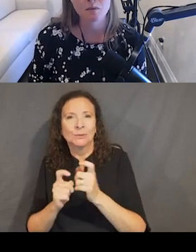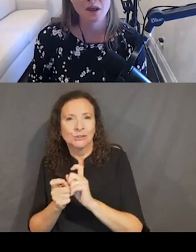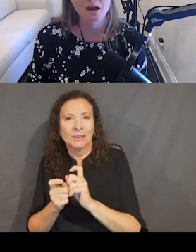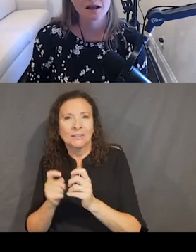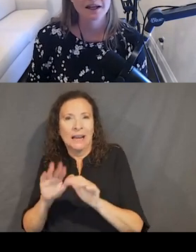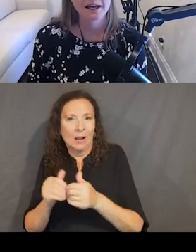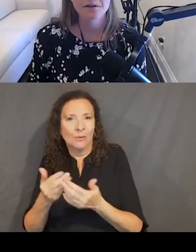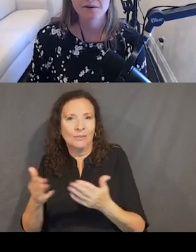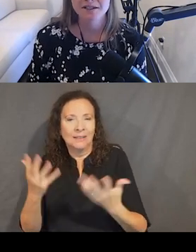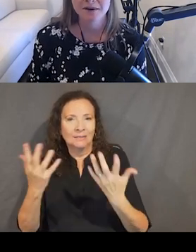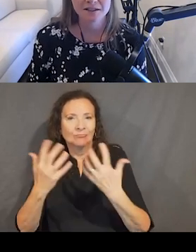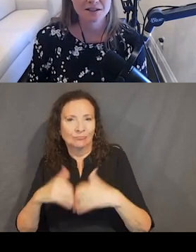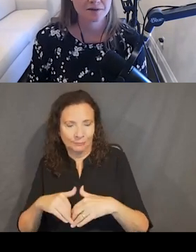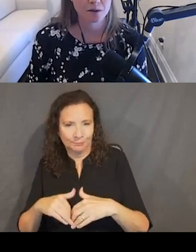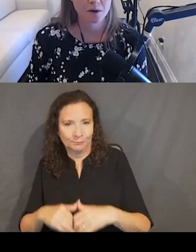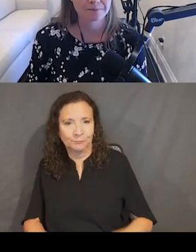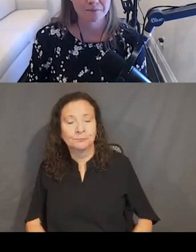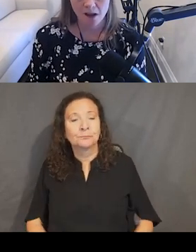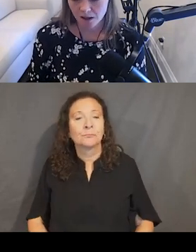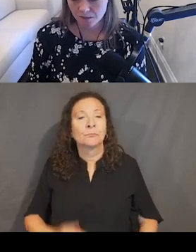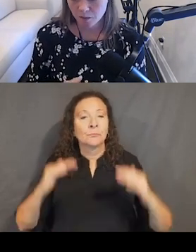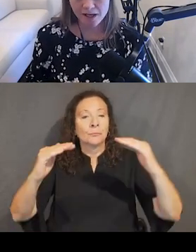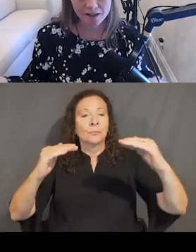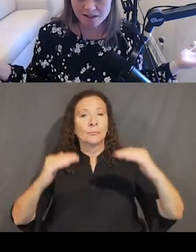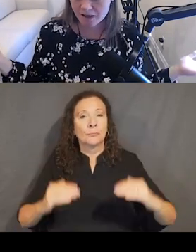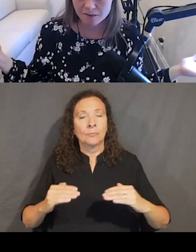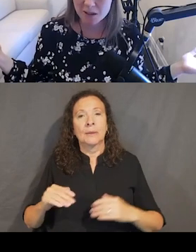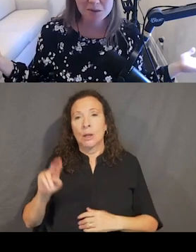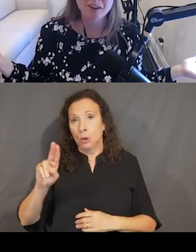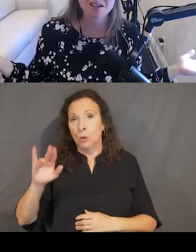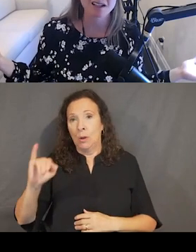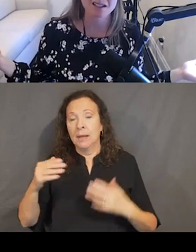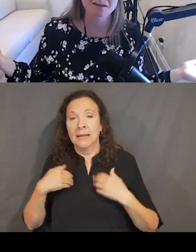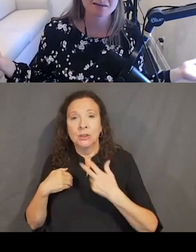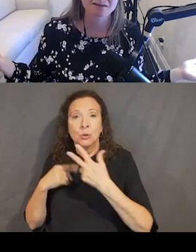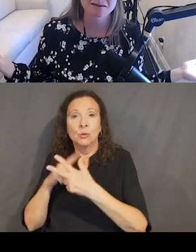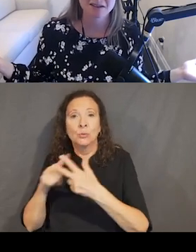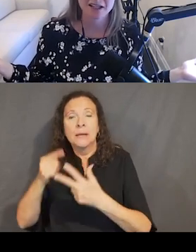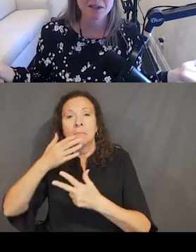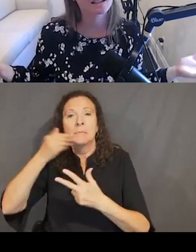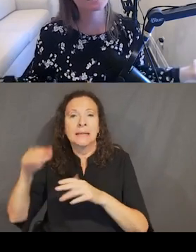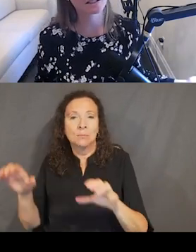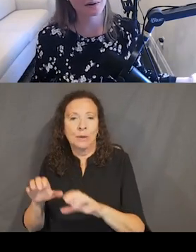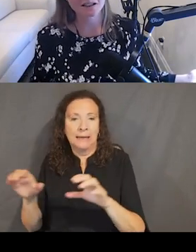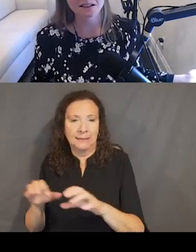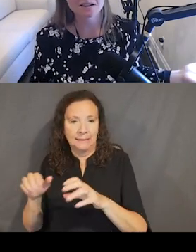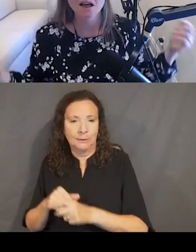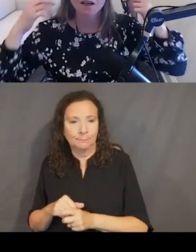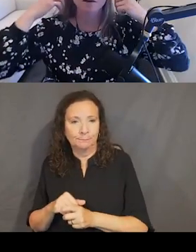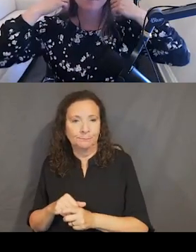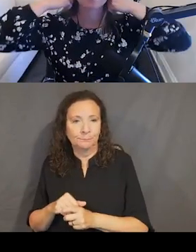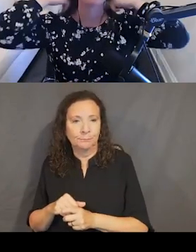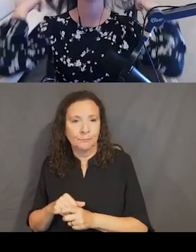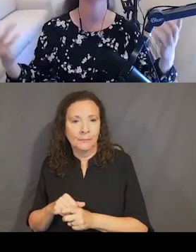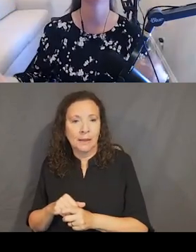thing. Then I have three best practices for UI. WorkHeg doesn't have a minimum font size, right? But it is a best practice,